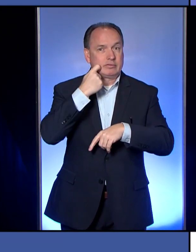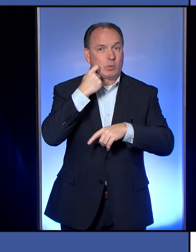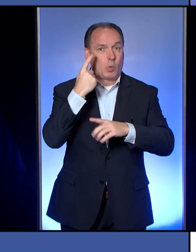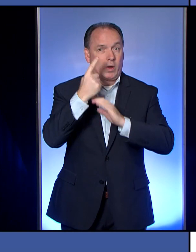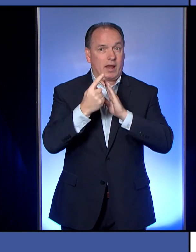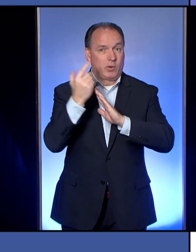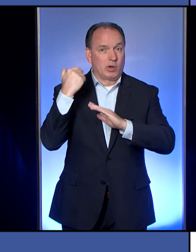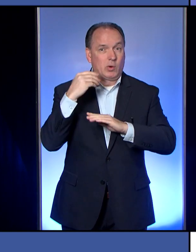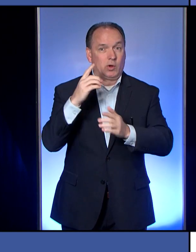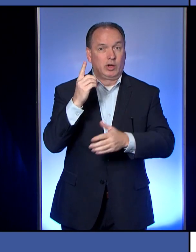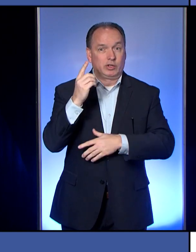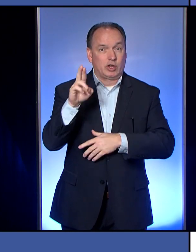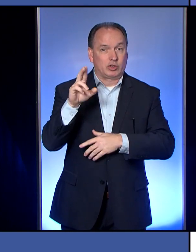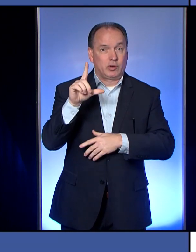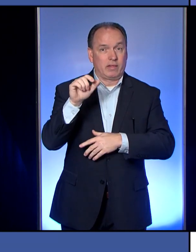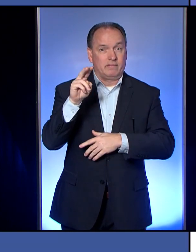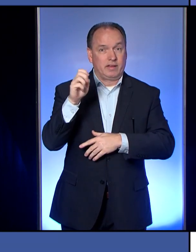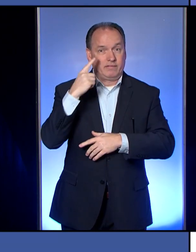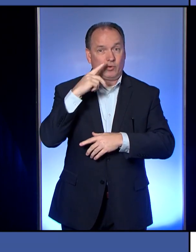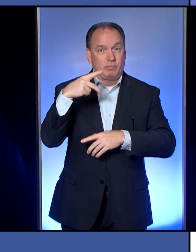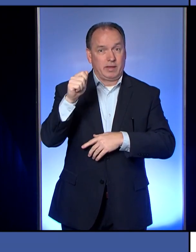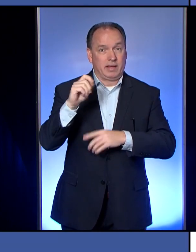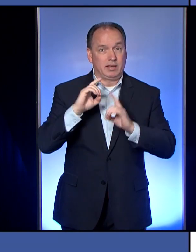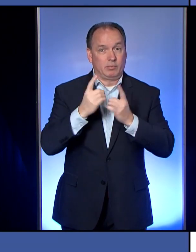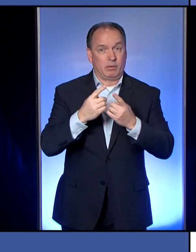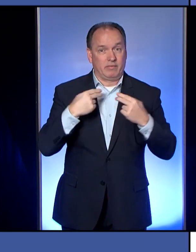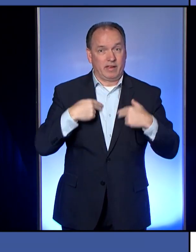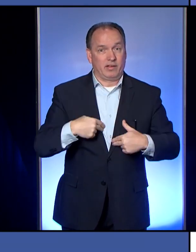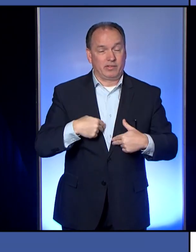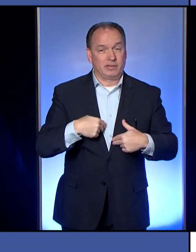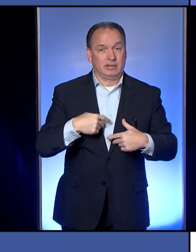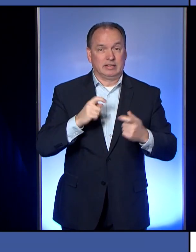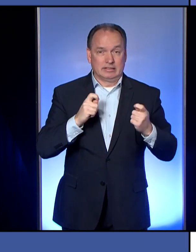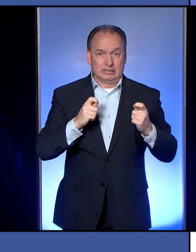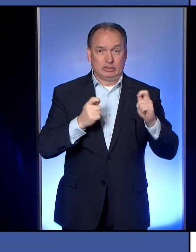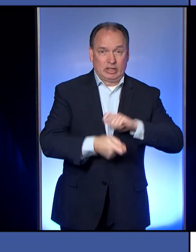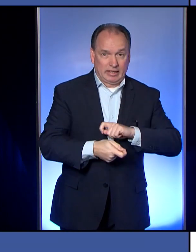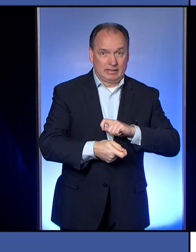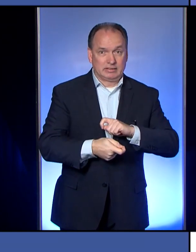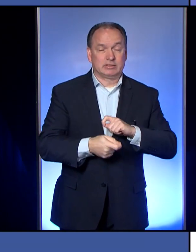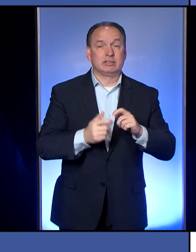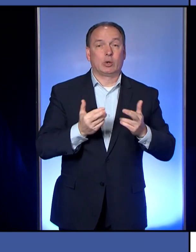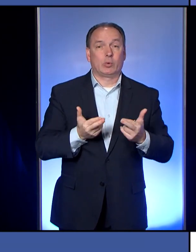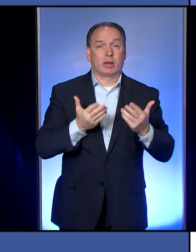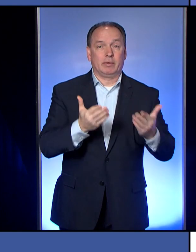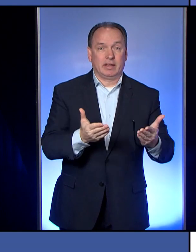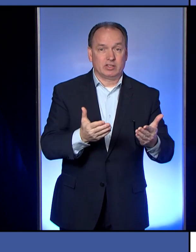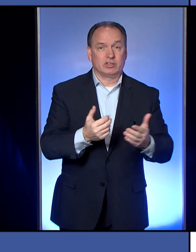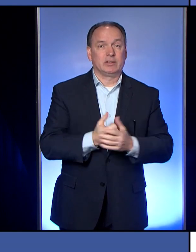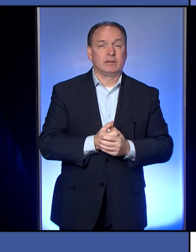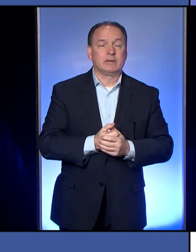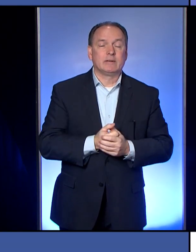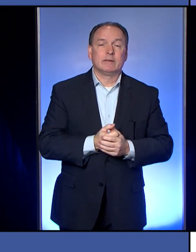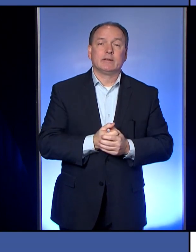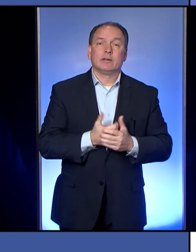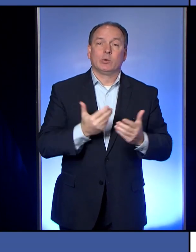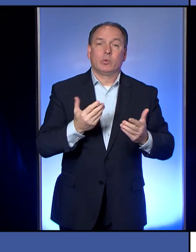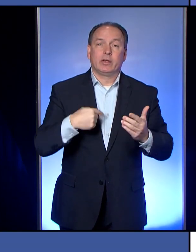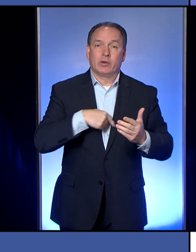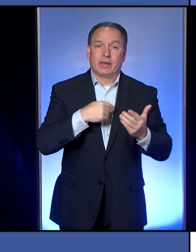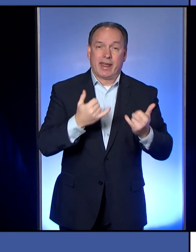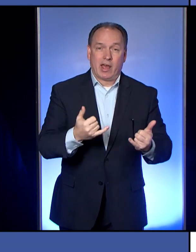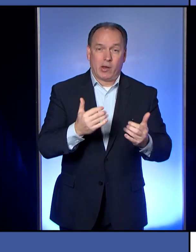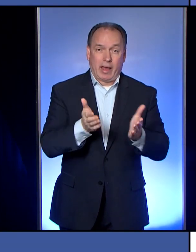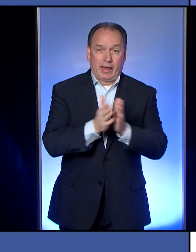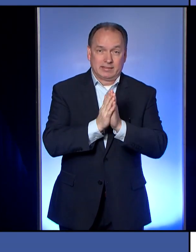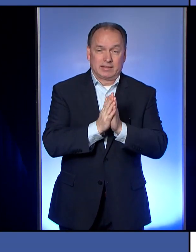ago, Dr. Levine from the Pennsylvania Department of Health made some changes in the recommendations. So what we're asking